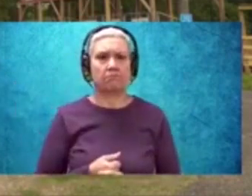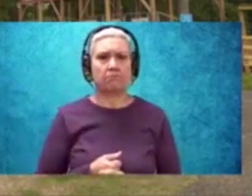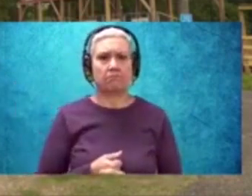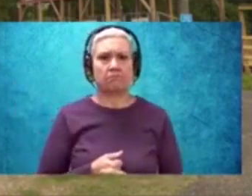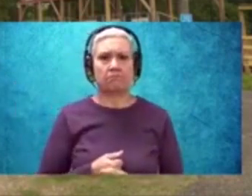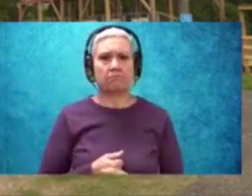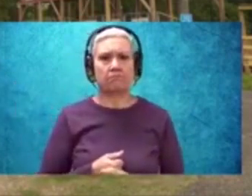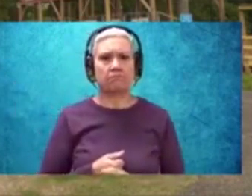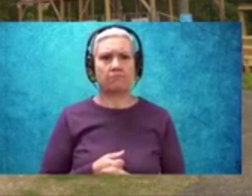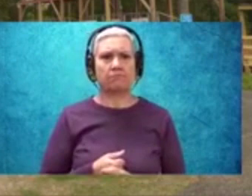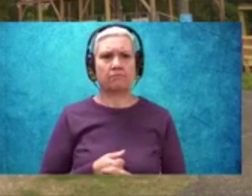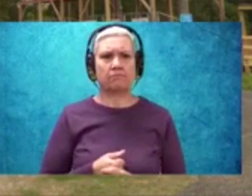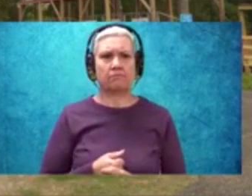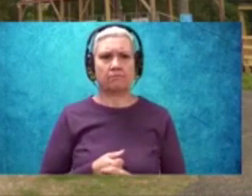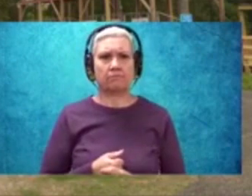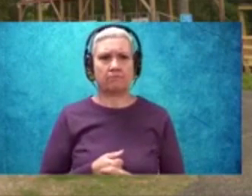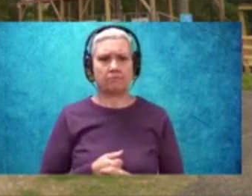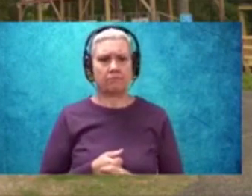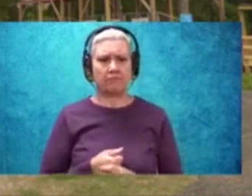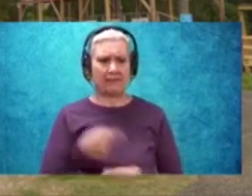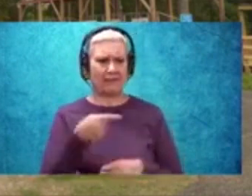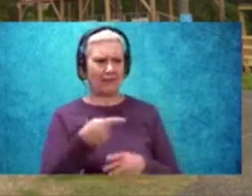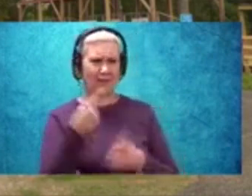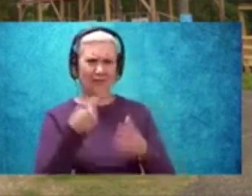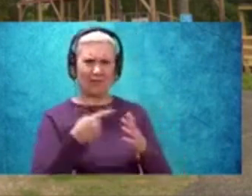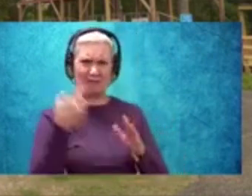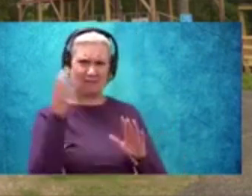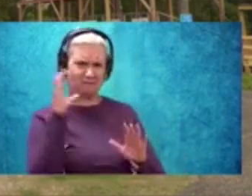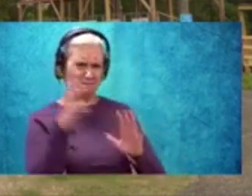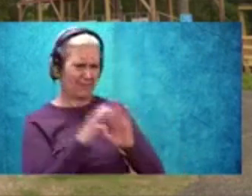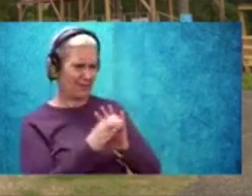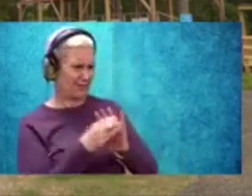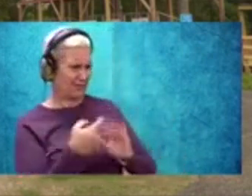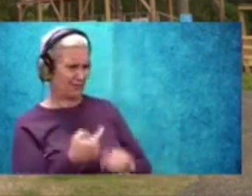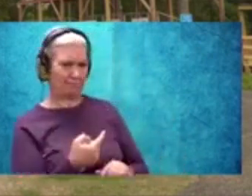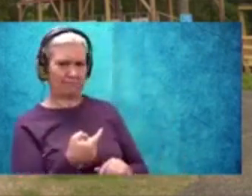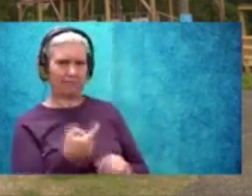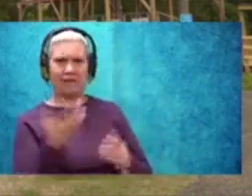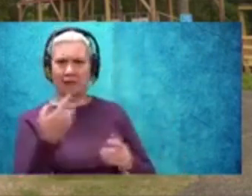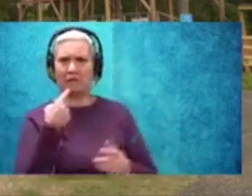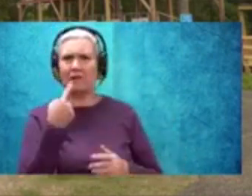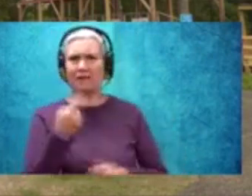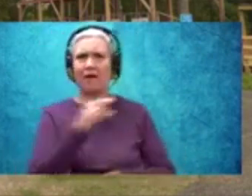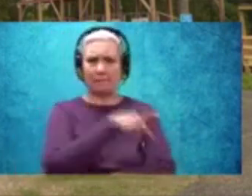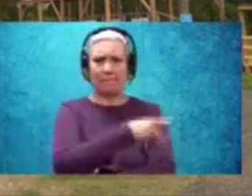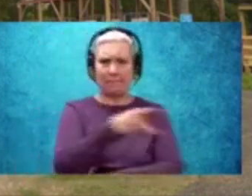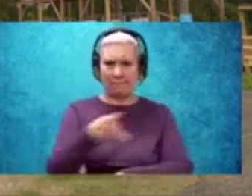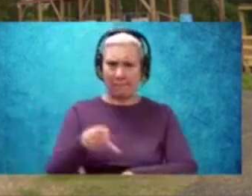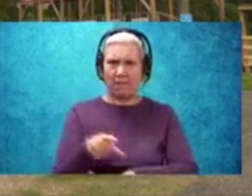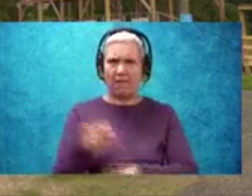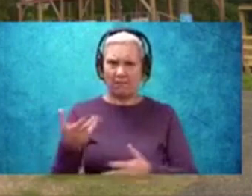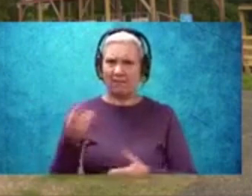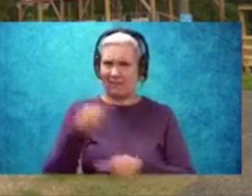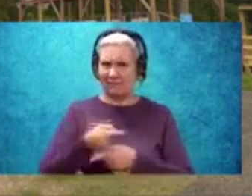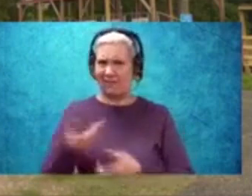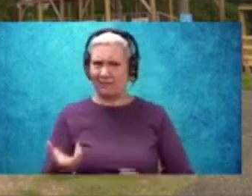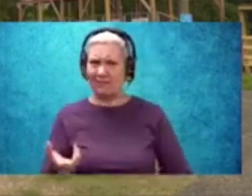ask you what this is a picture of, you probably would say it's a picture of a park, right?